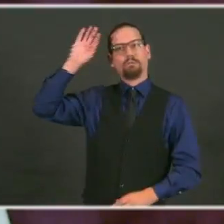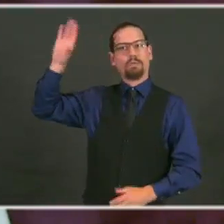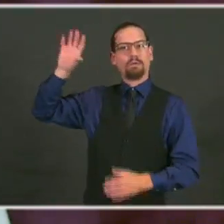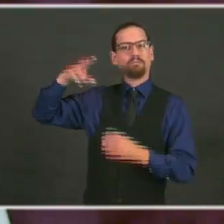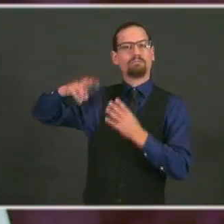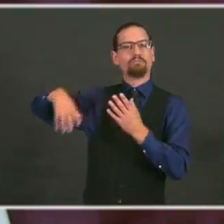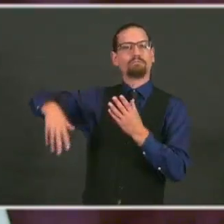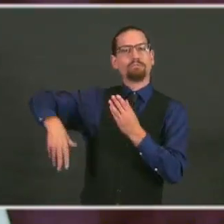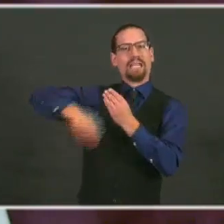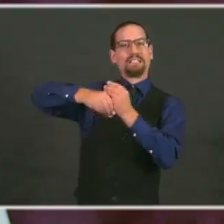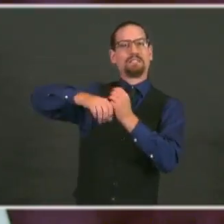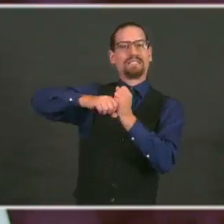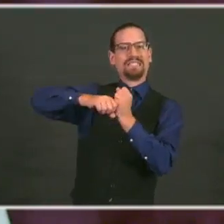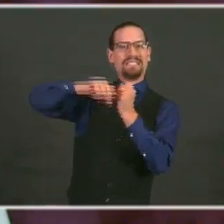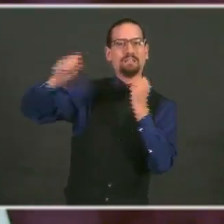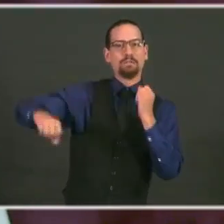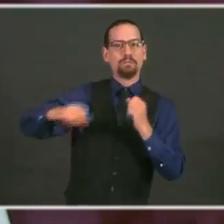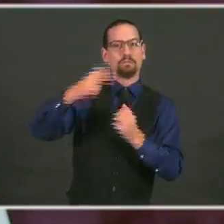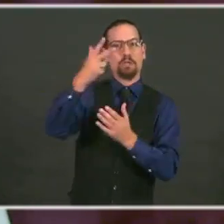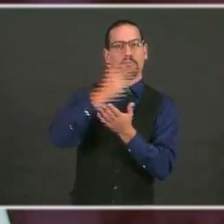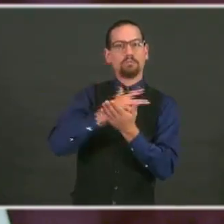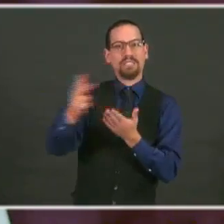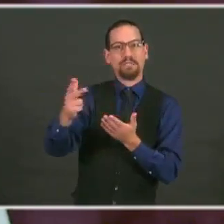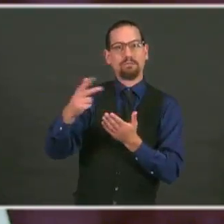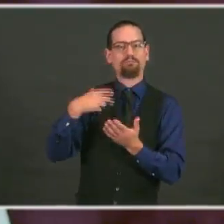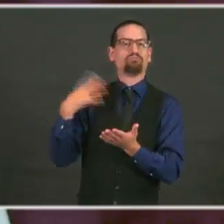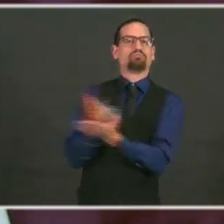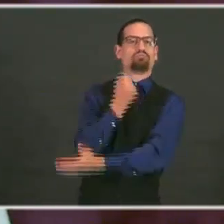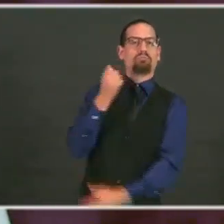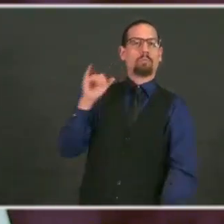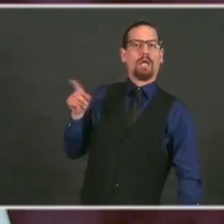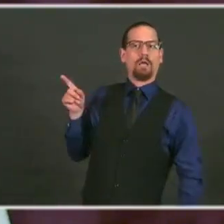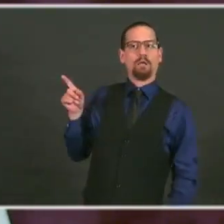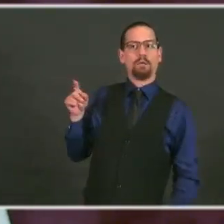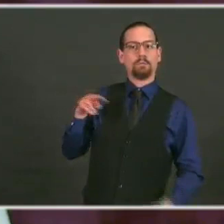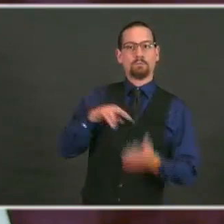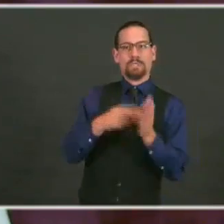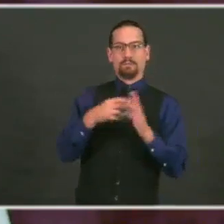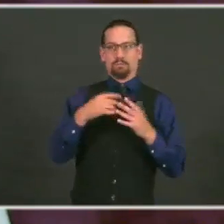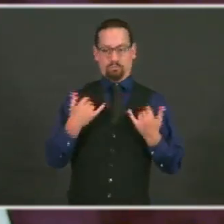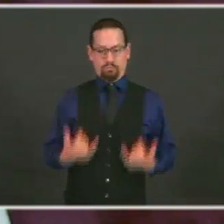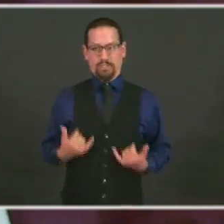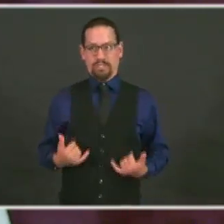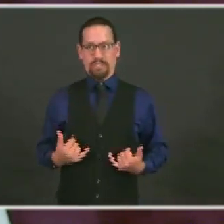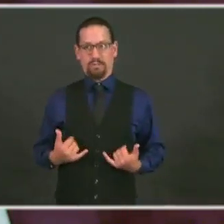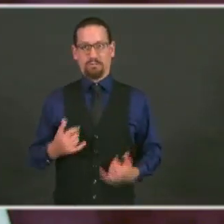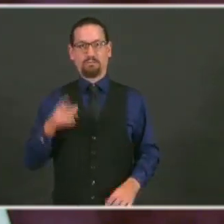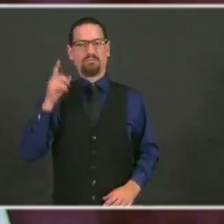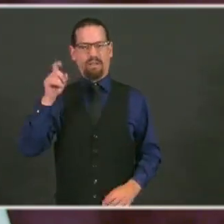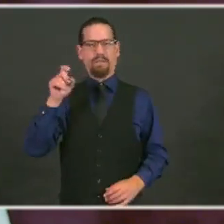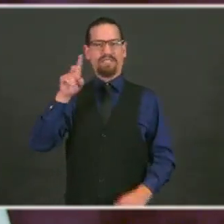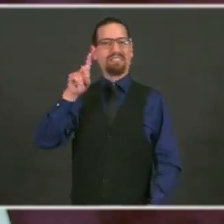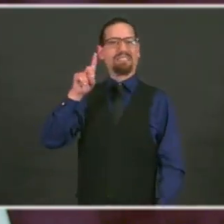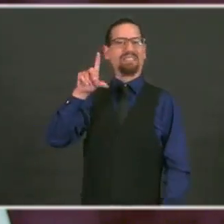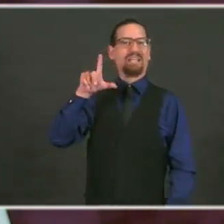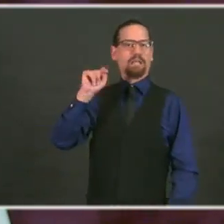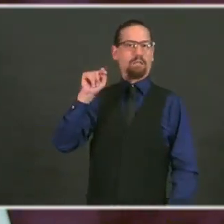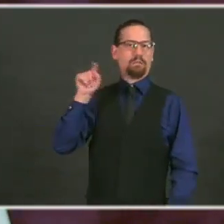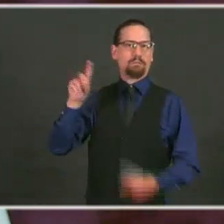support. So beginning today, the Department of Labor and Training will be distributing an additional